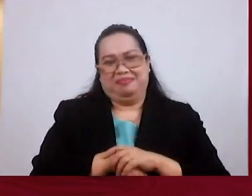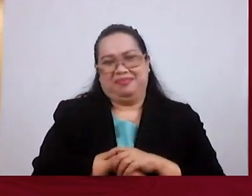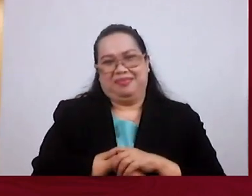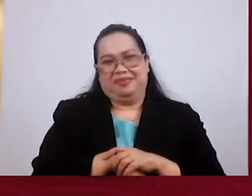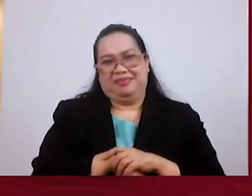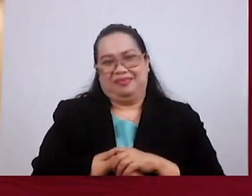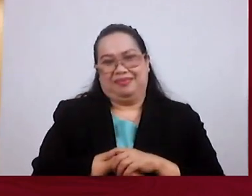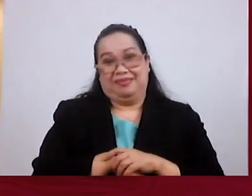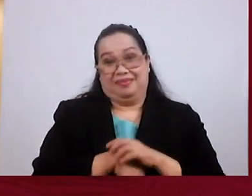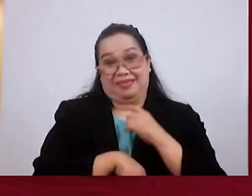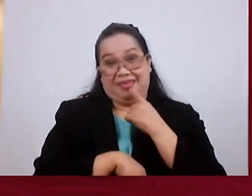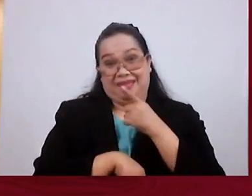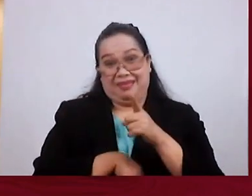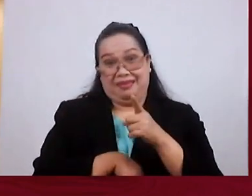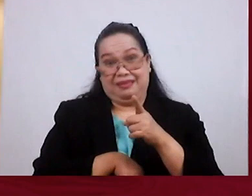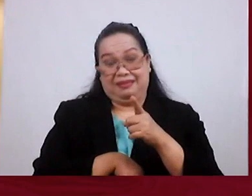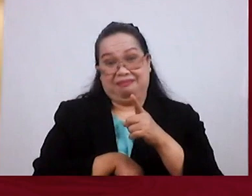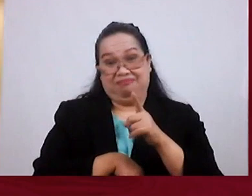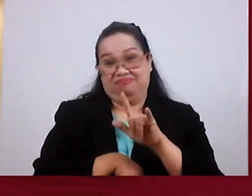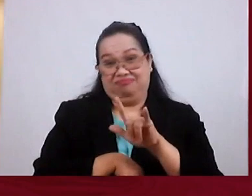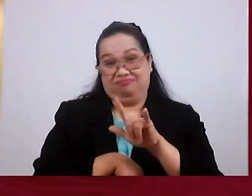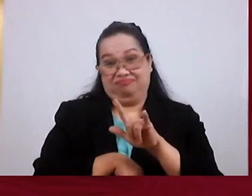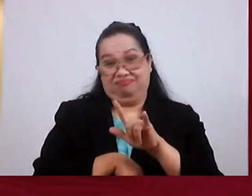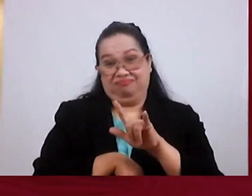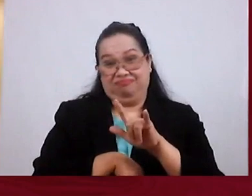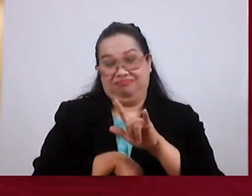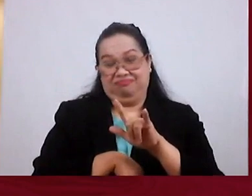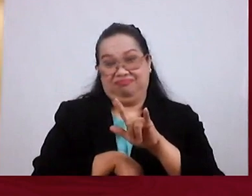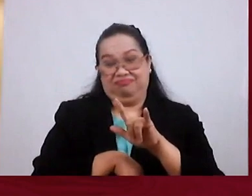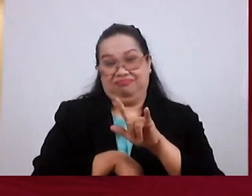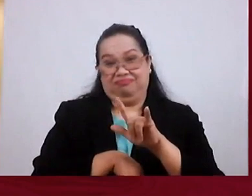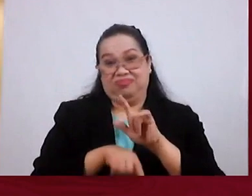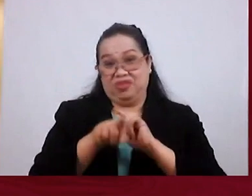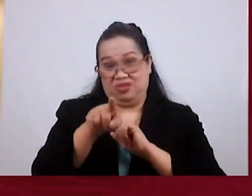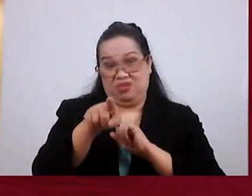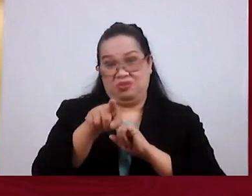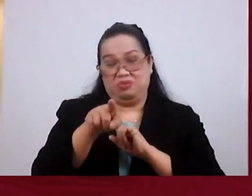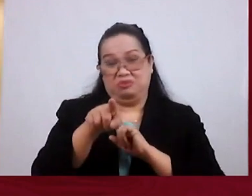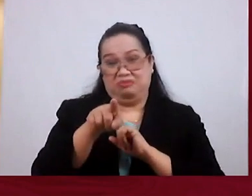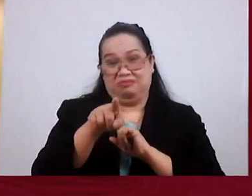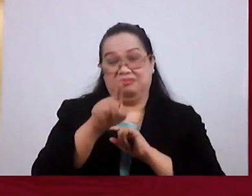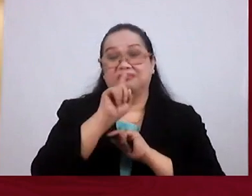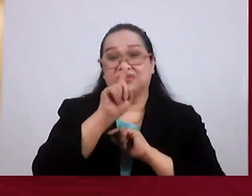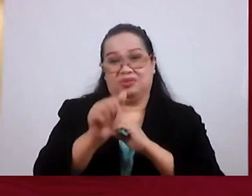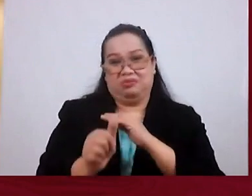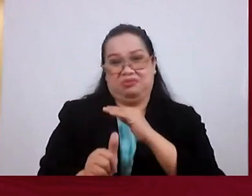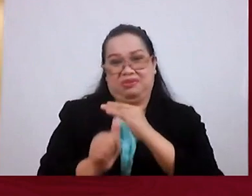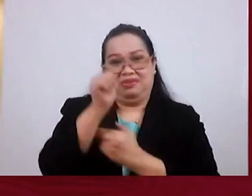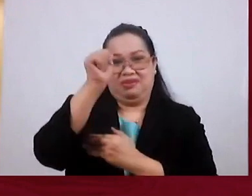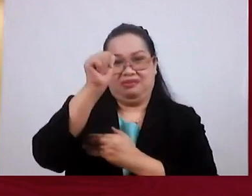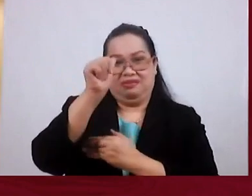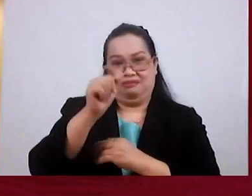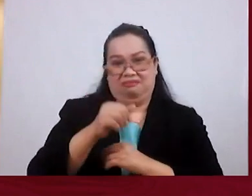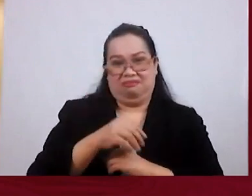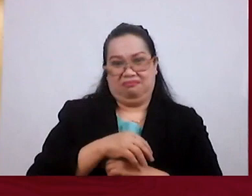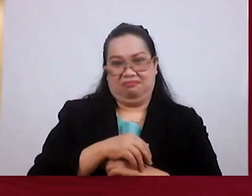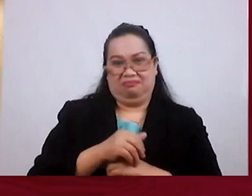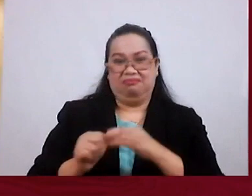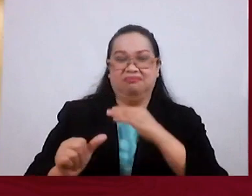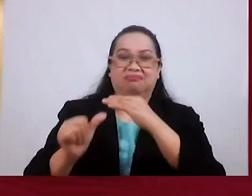May I say this lovingly? You're in great danger. You're in a lot of danger.